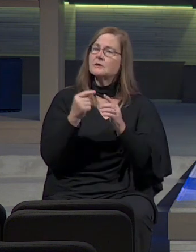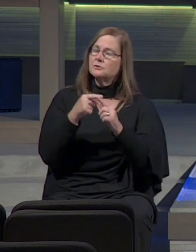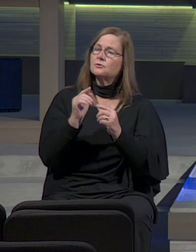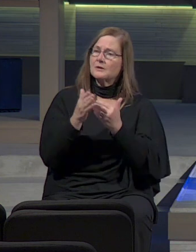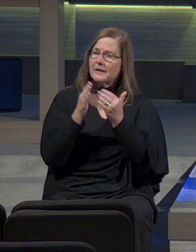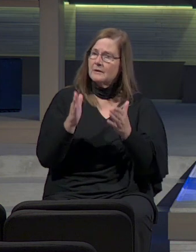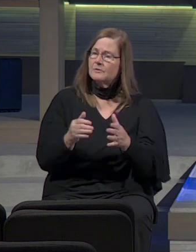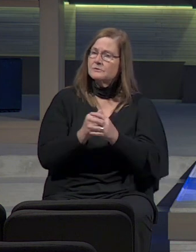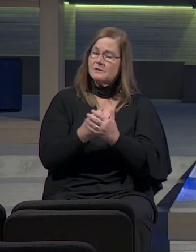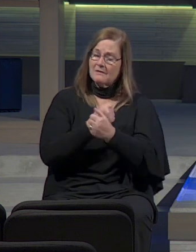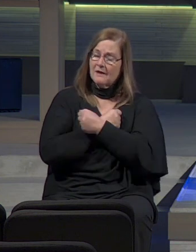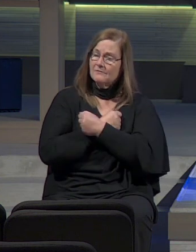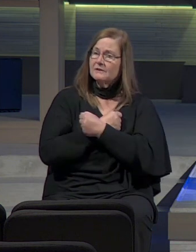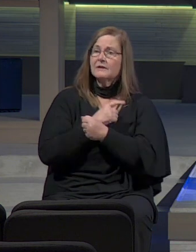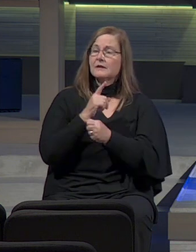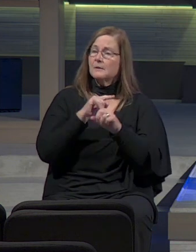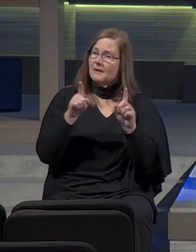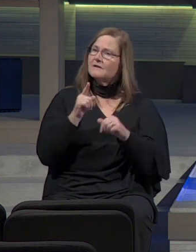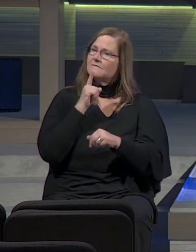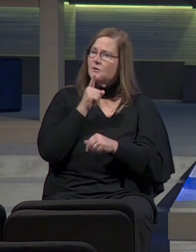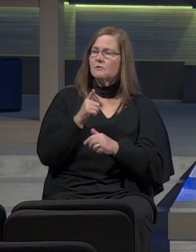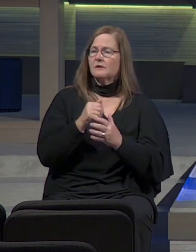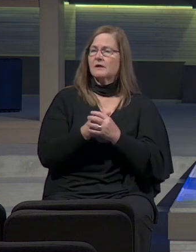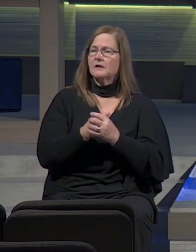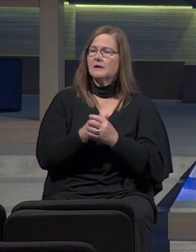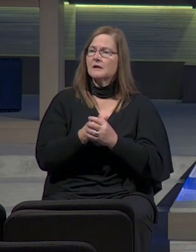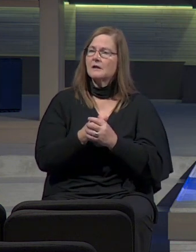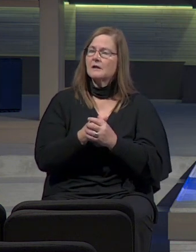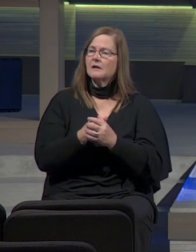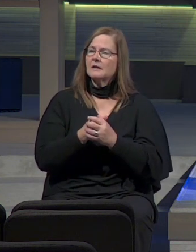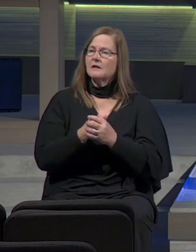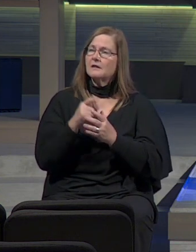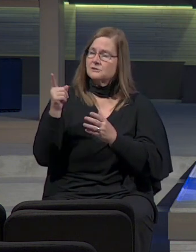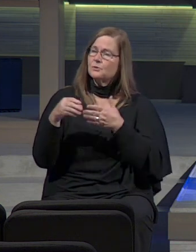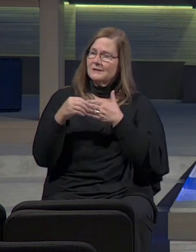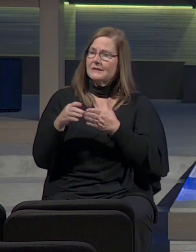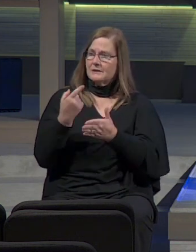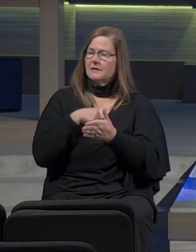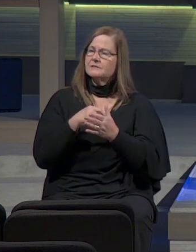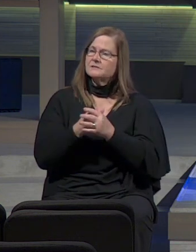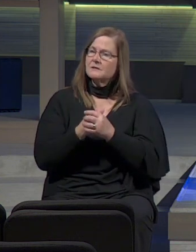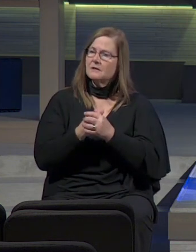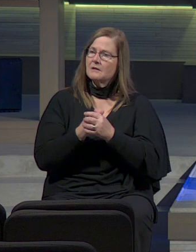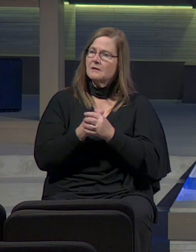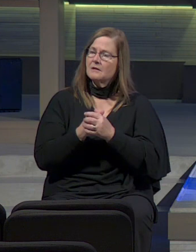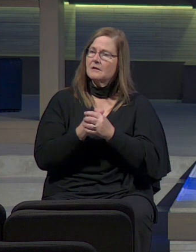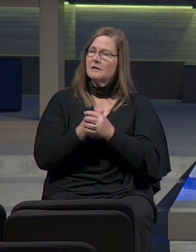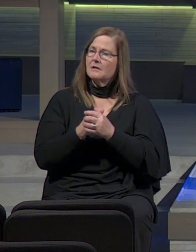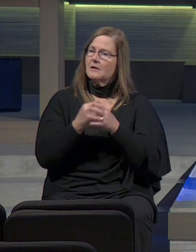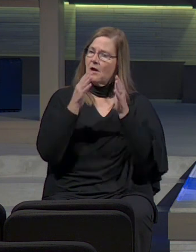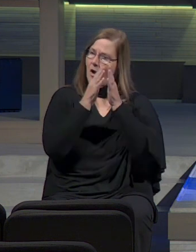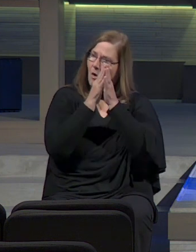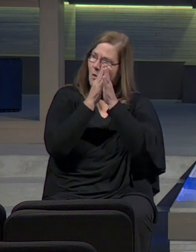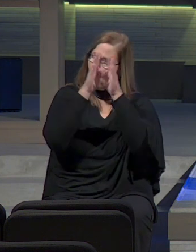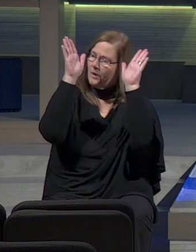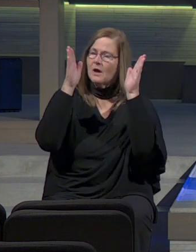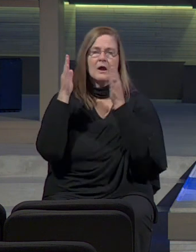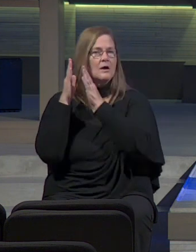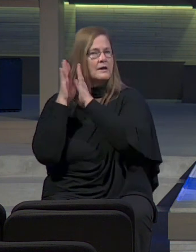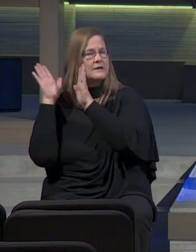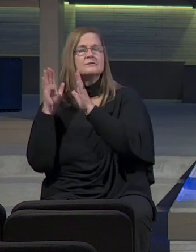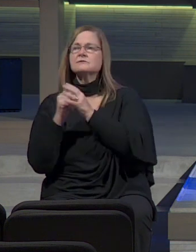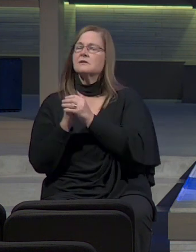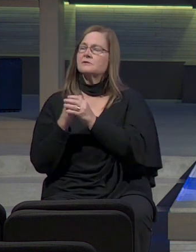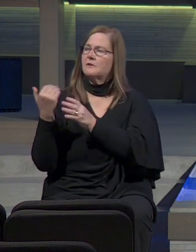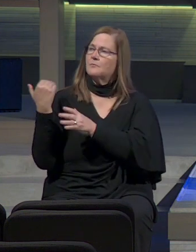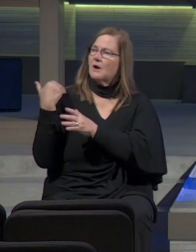lovingly and firmly as you would lead us to do. Open my ears. Open all of our ears to the prompting of